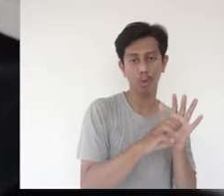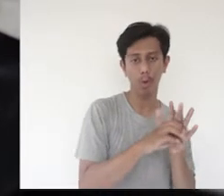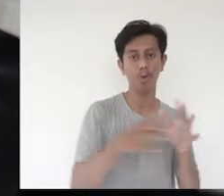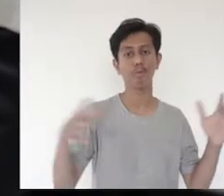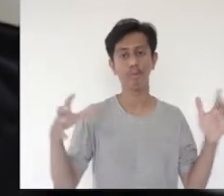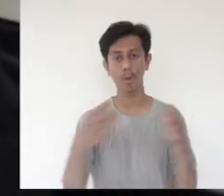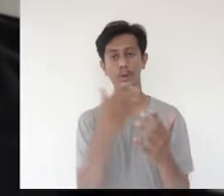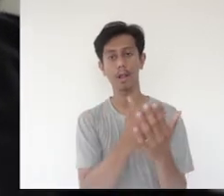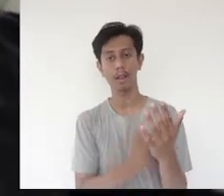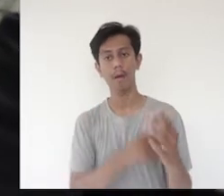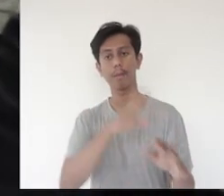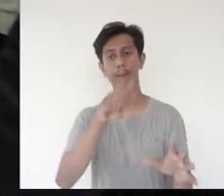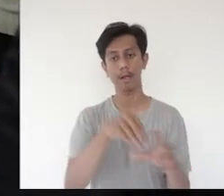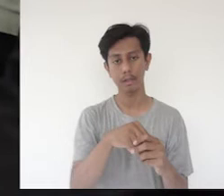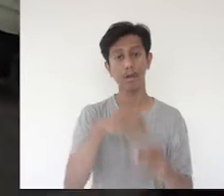in Solo.